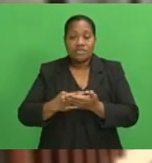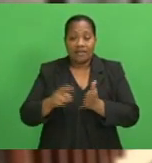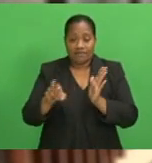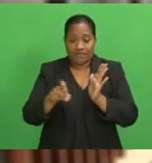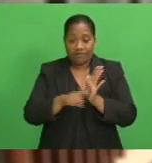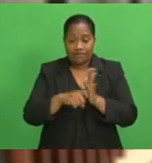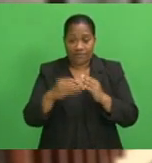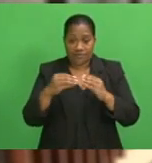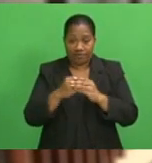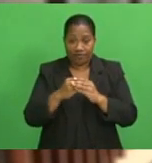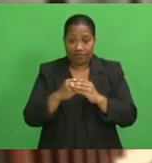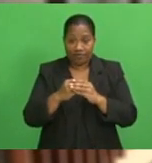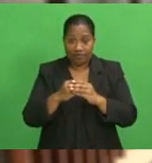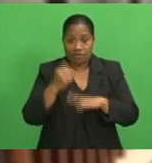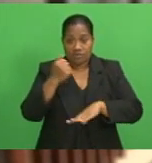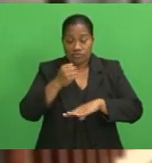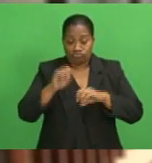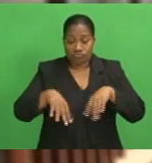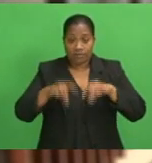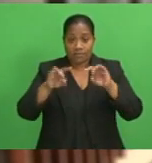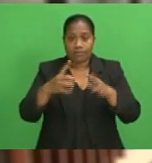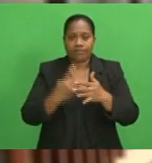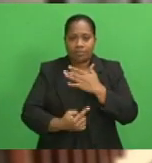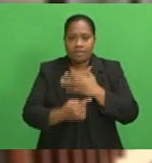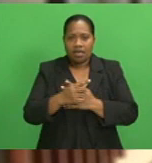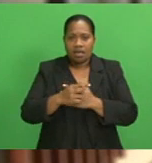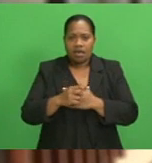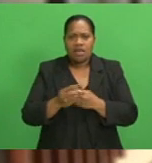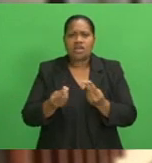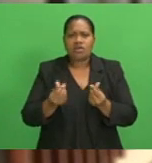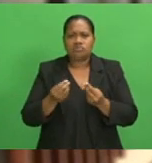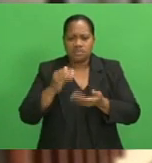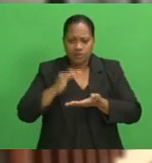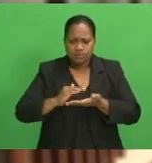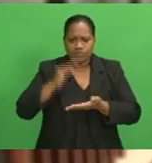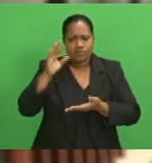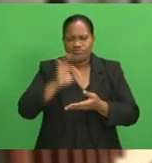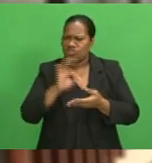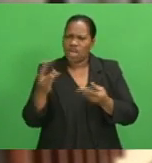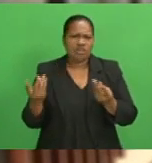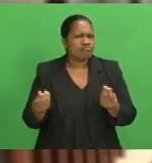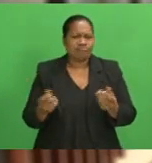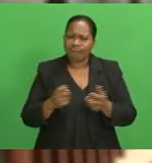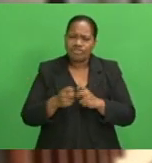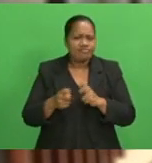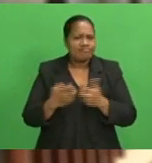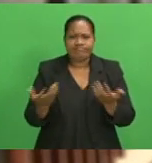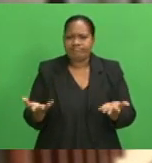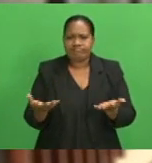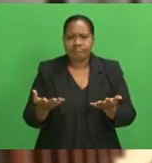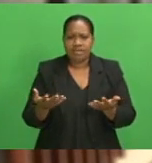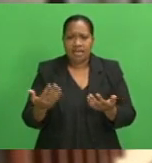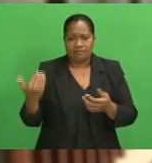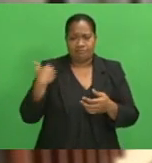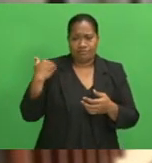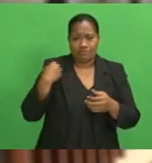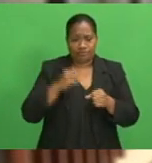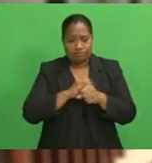said the currency's recent rise was not a problem and the impact of the pandemic would not be as bad as feared.